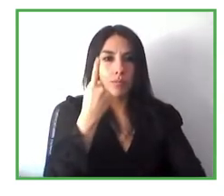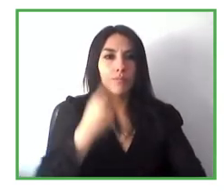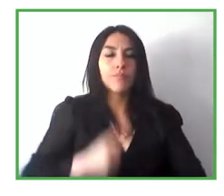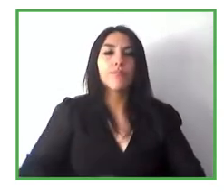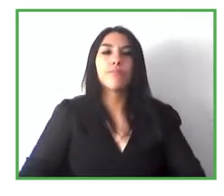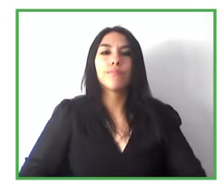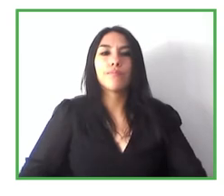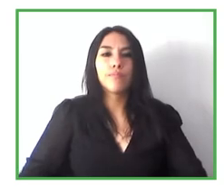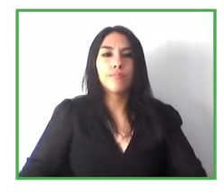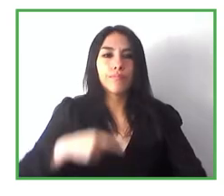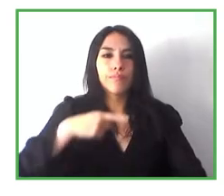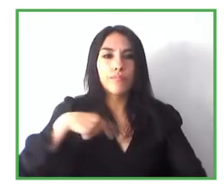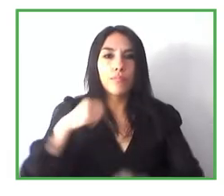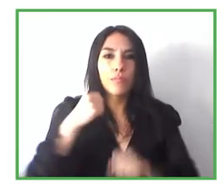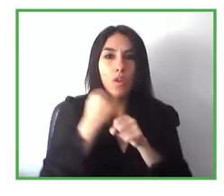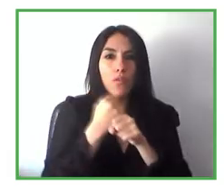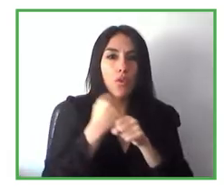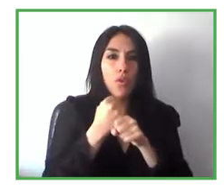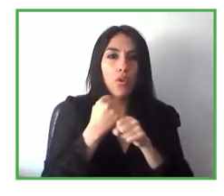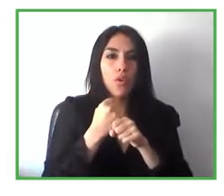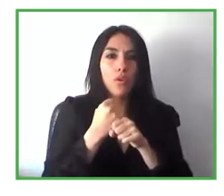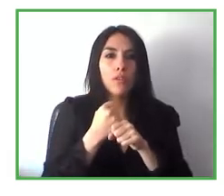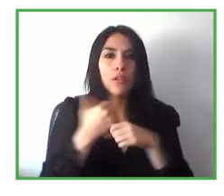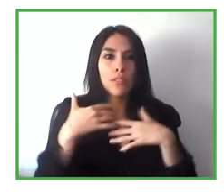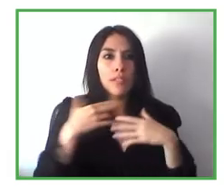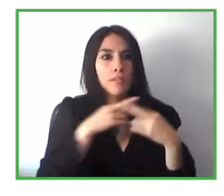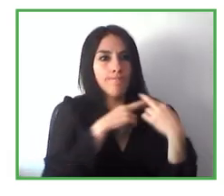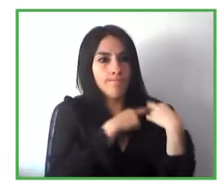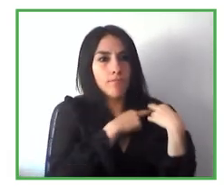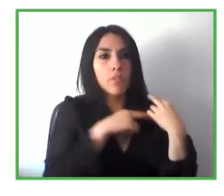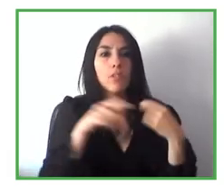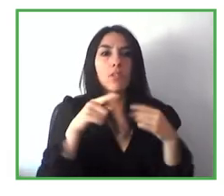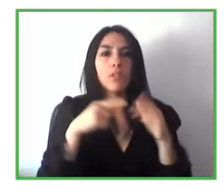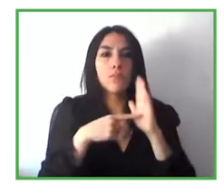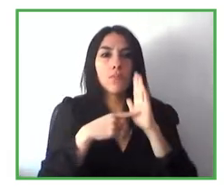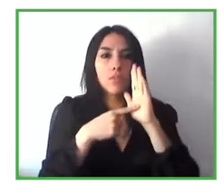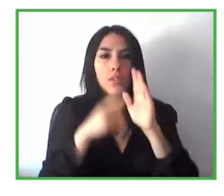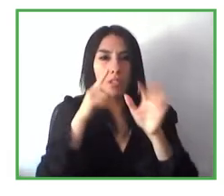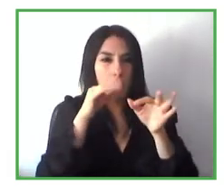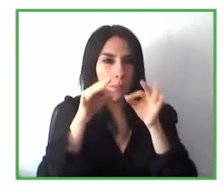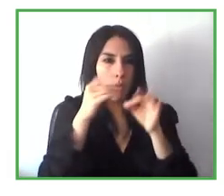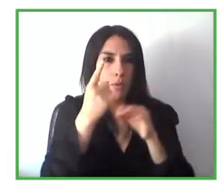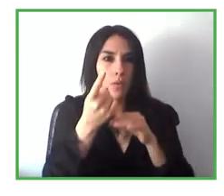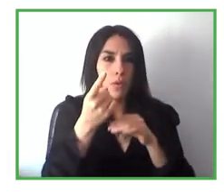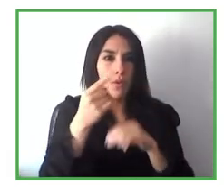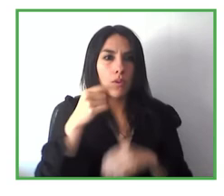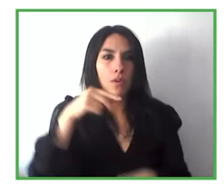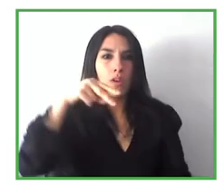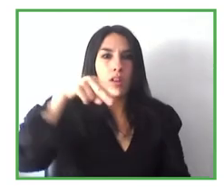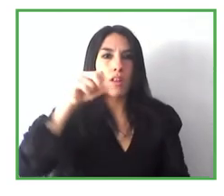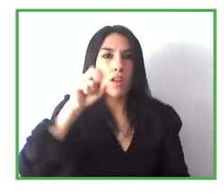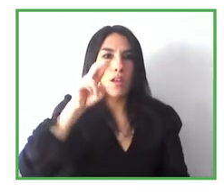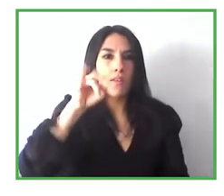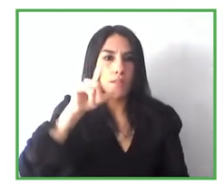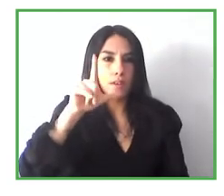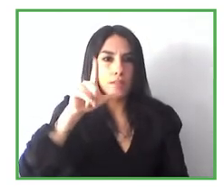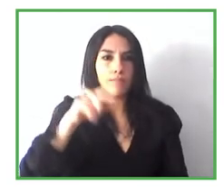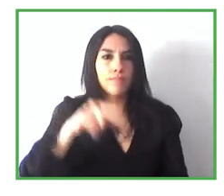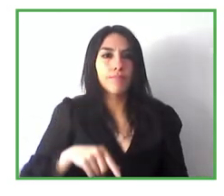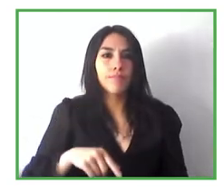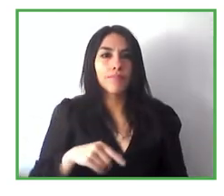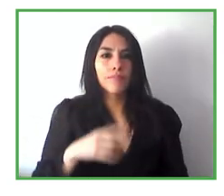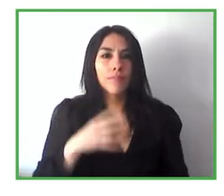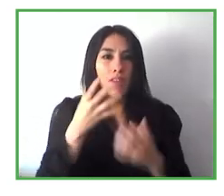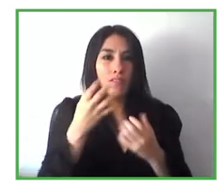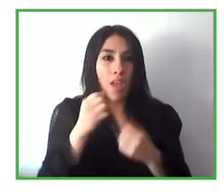are working very intensely, as you have seen with the presentation that Netherlands is a global company that is